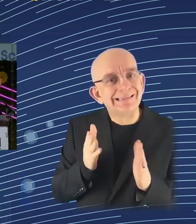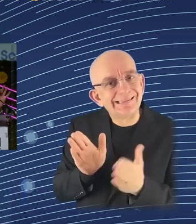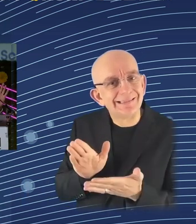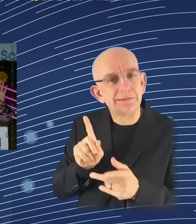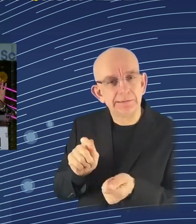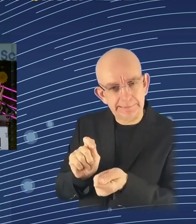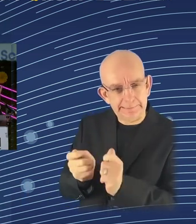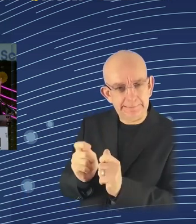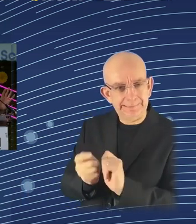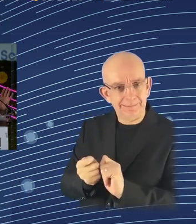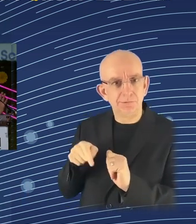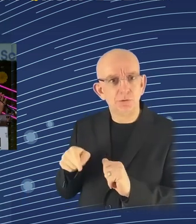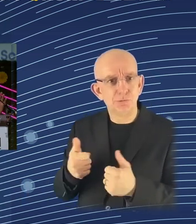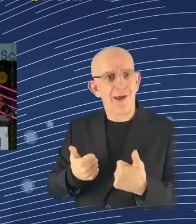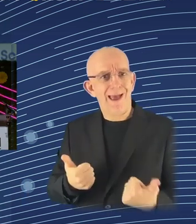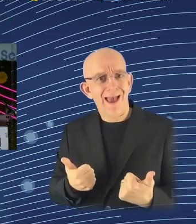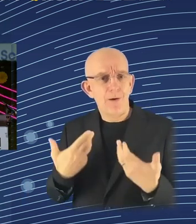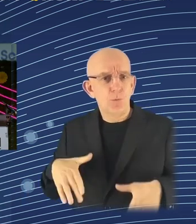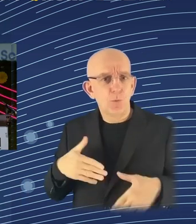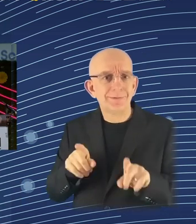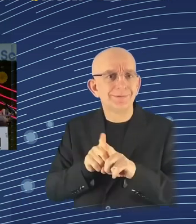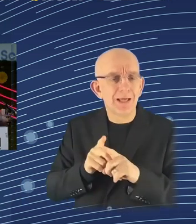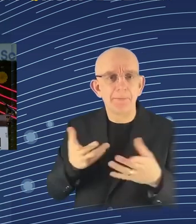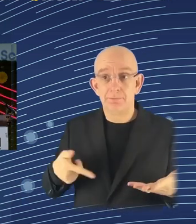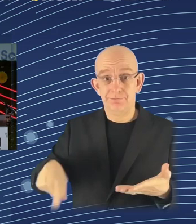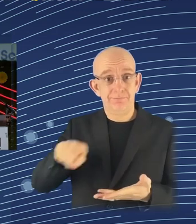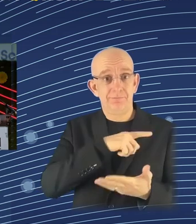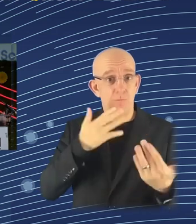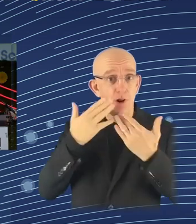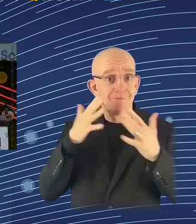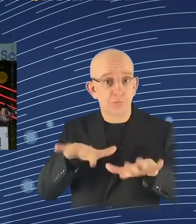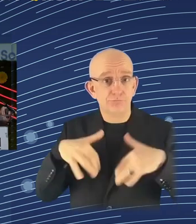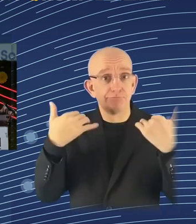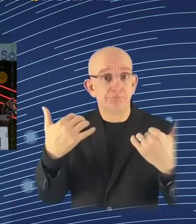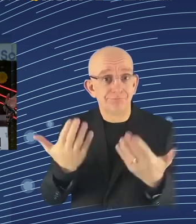We could make them very good jobs and make them very attractive for young people to go into.